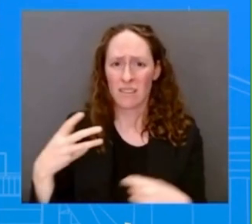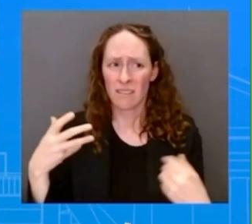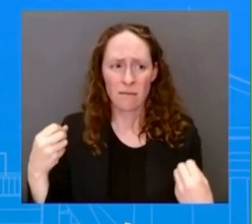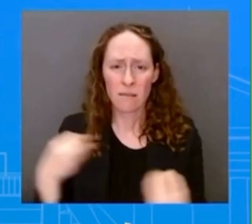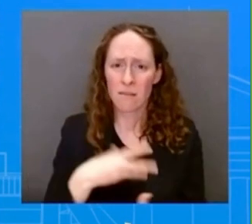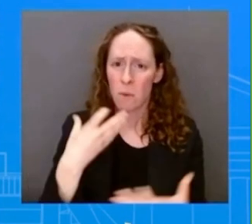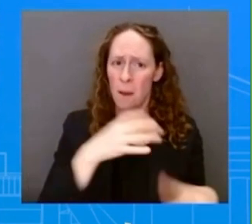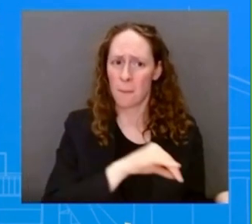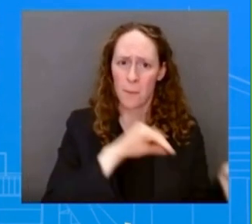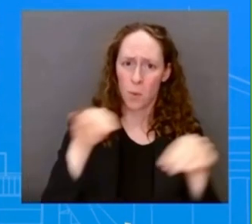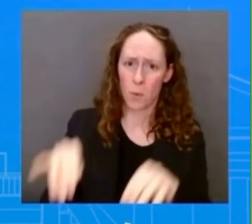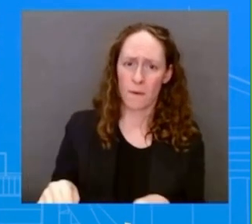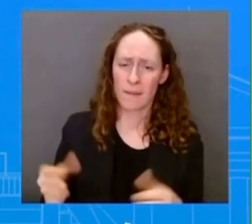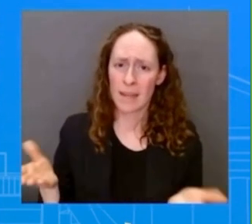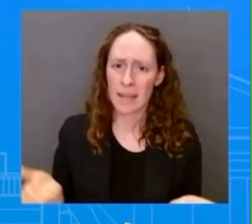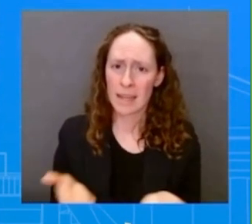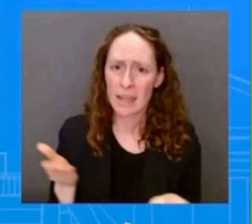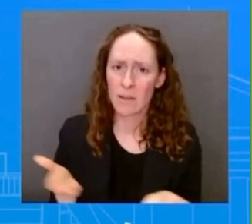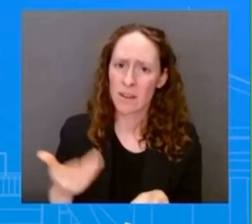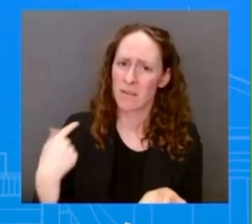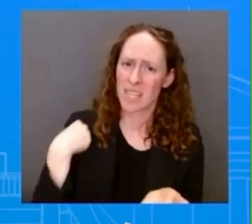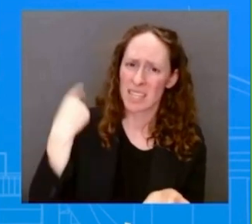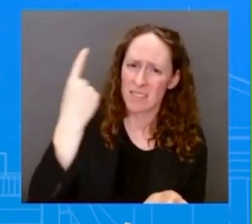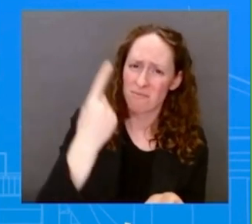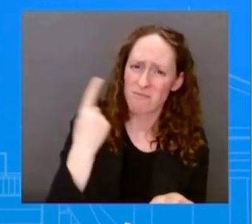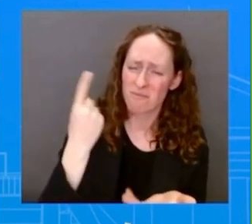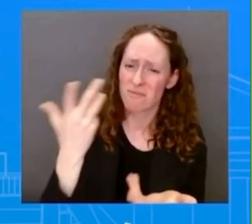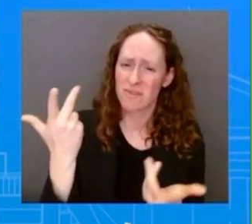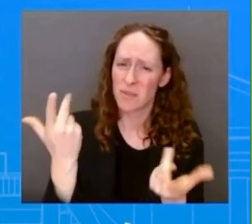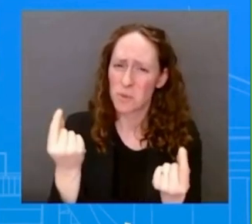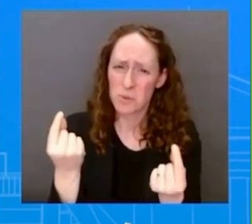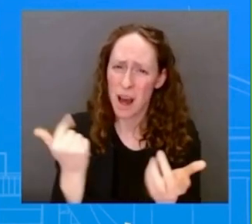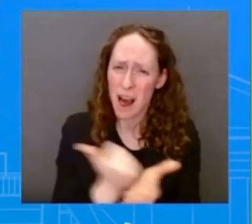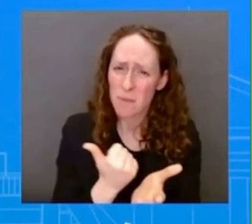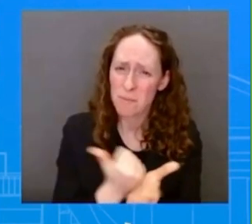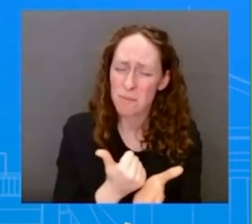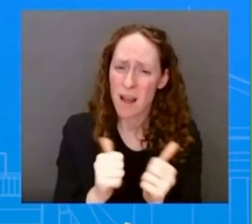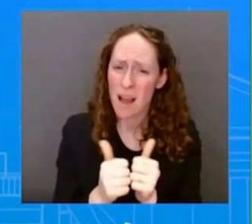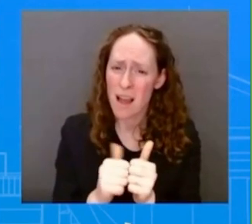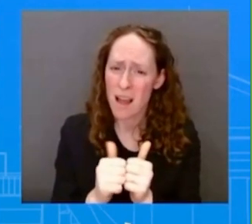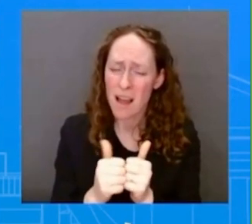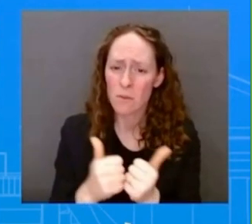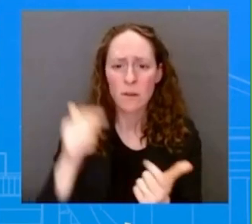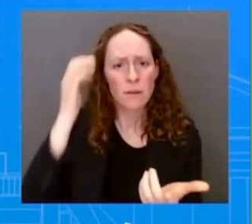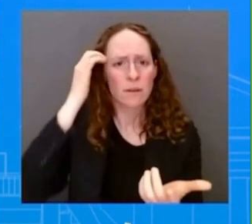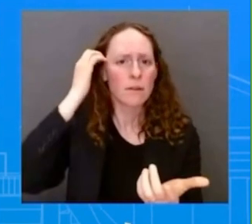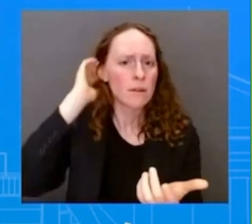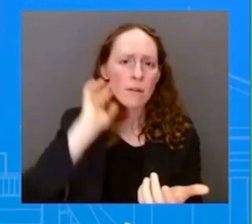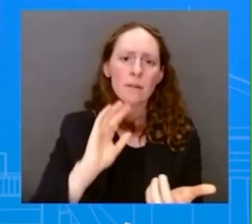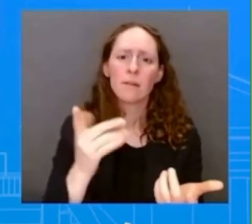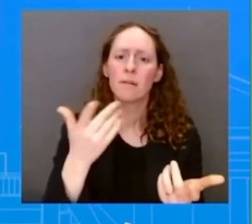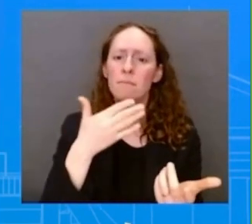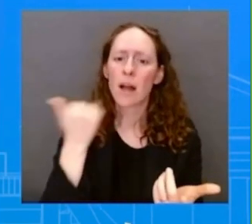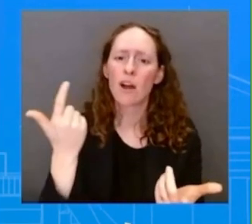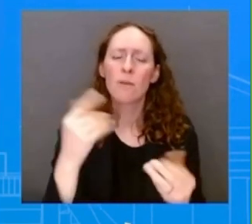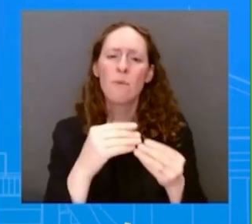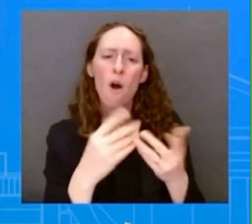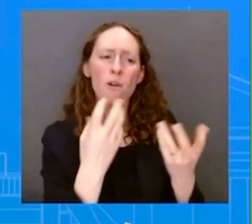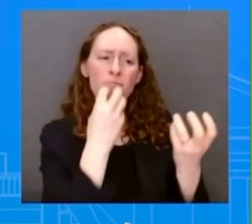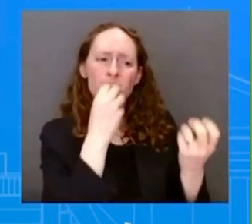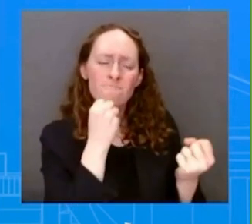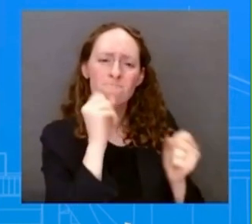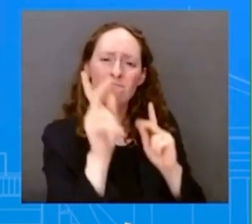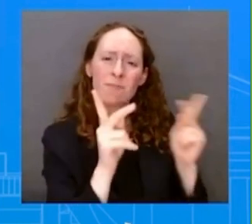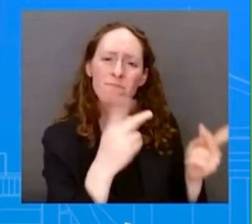having a more humane immigration system, as President Biden promised during the are working towards that. First of all, mean, just